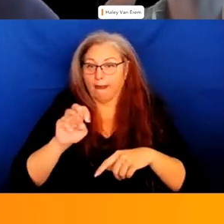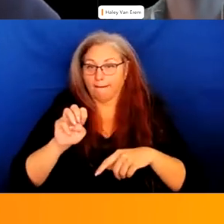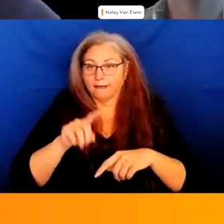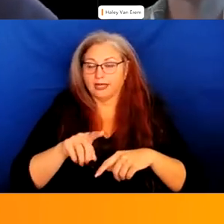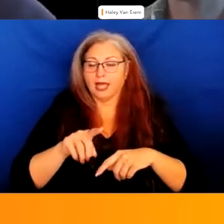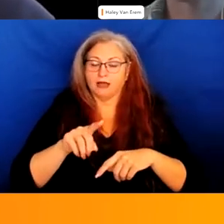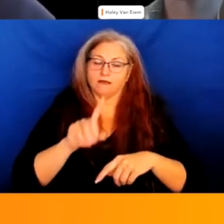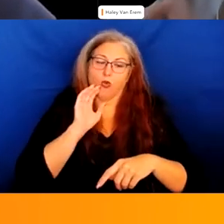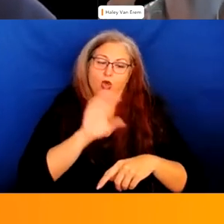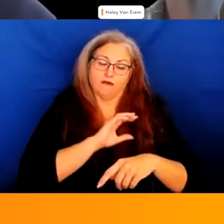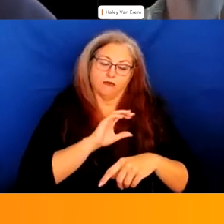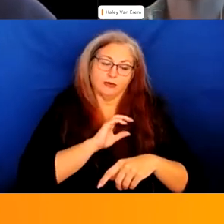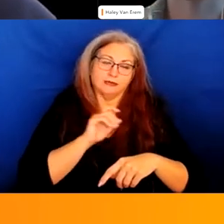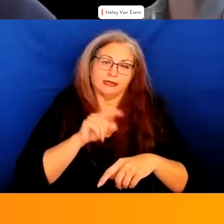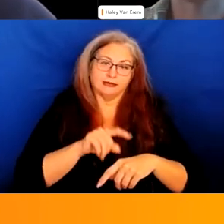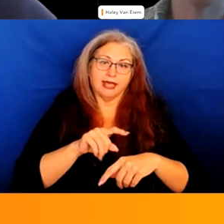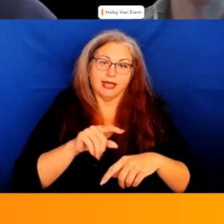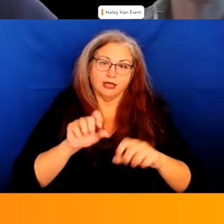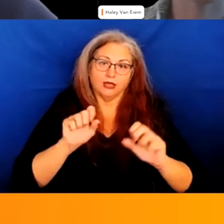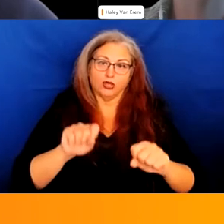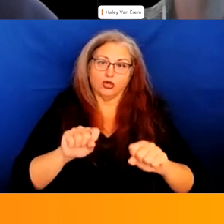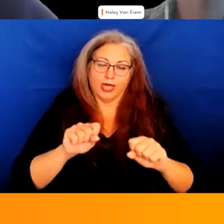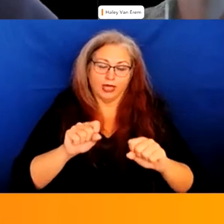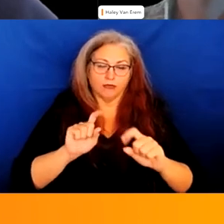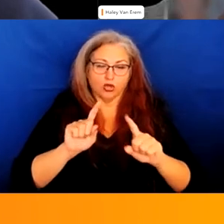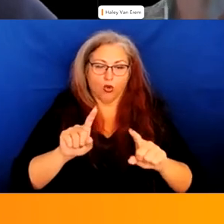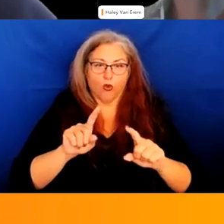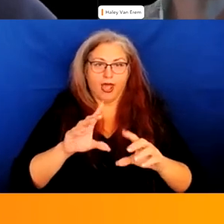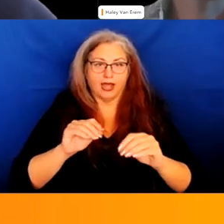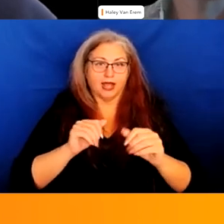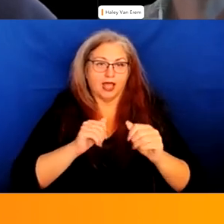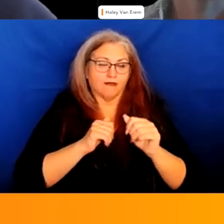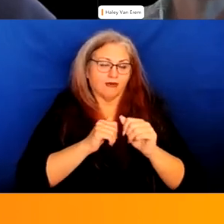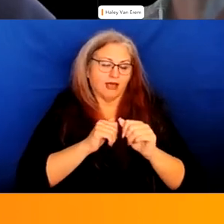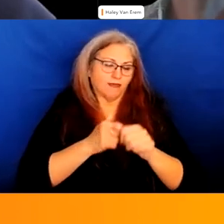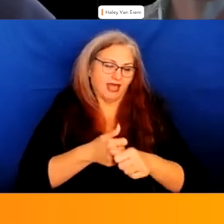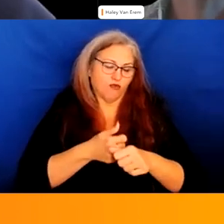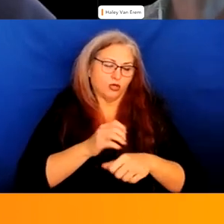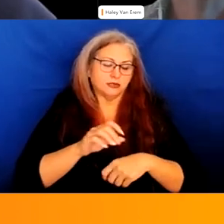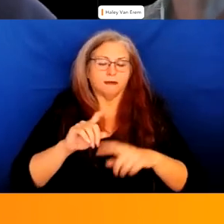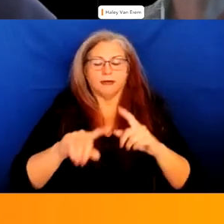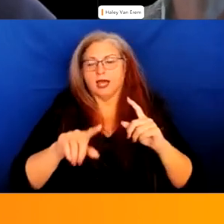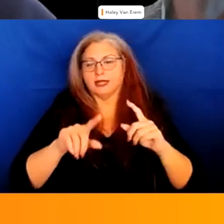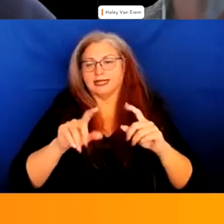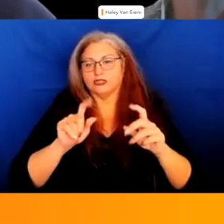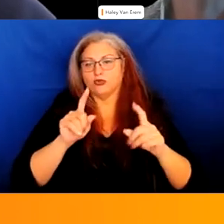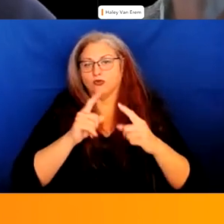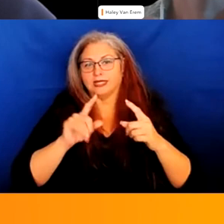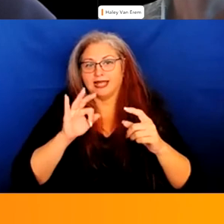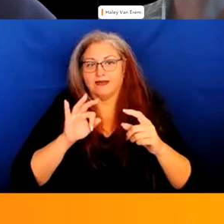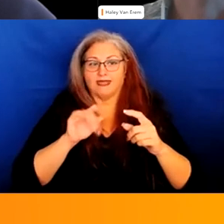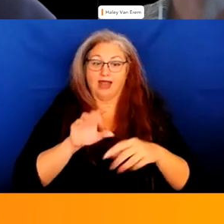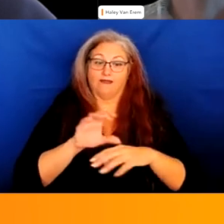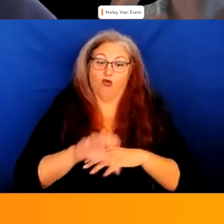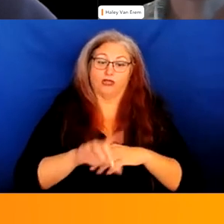officers have you know the ability to to go out and enforce but that's considered in in analyzing whether force is reasonable